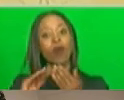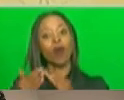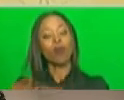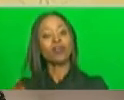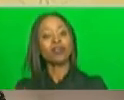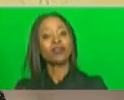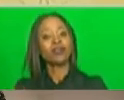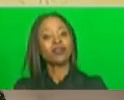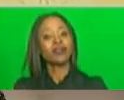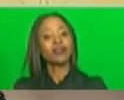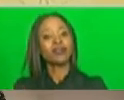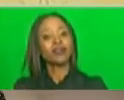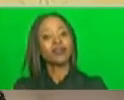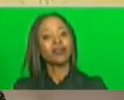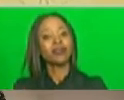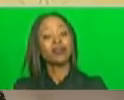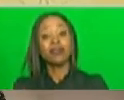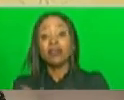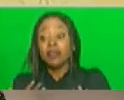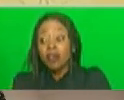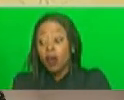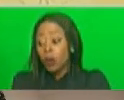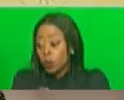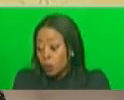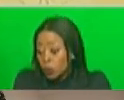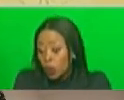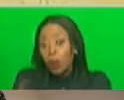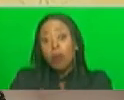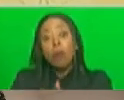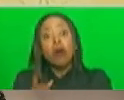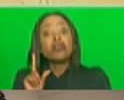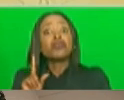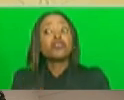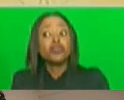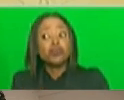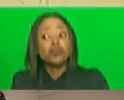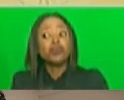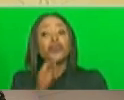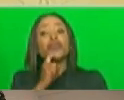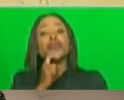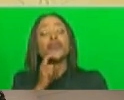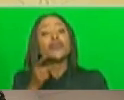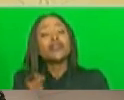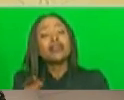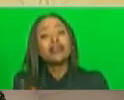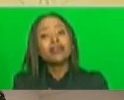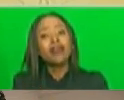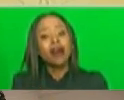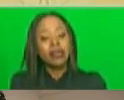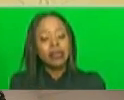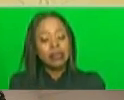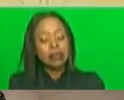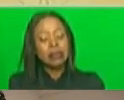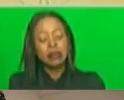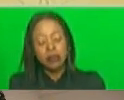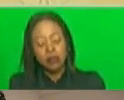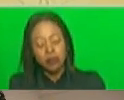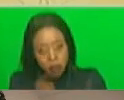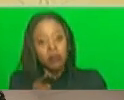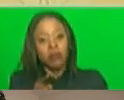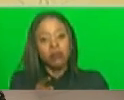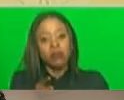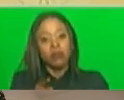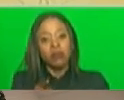and often the cheapest remedies that are used are these highly hazardous